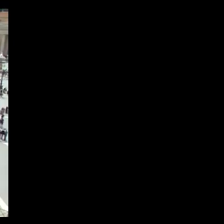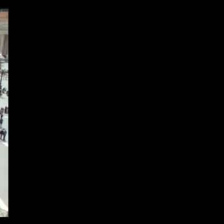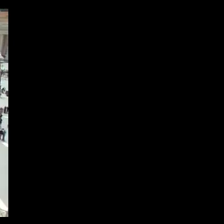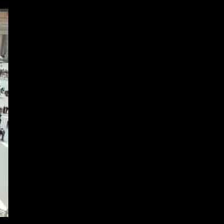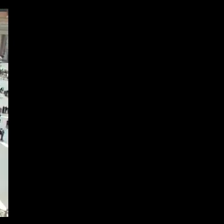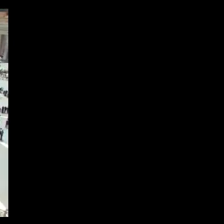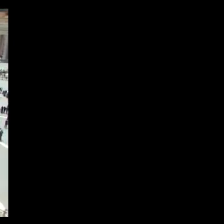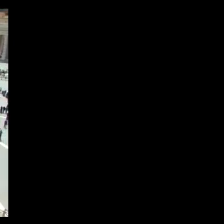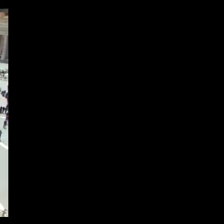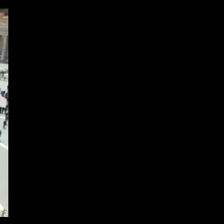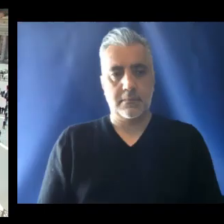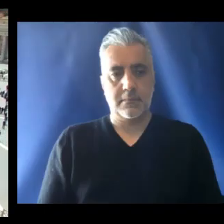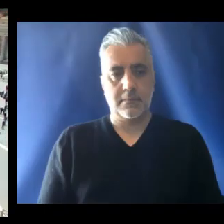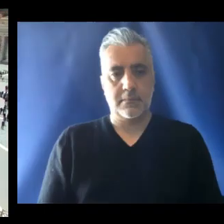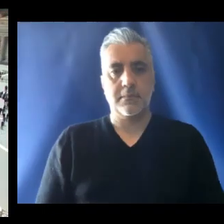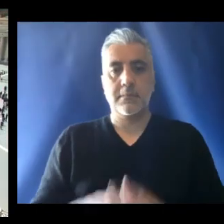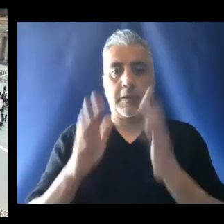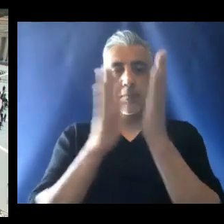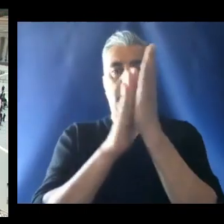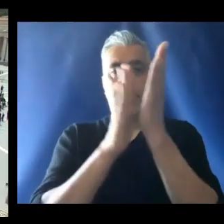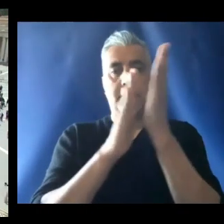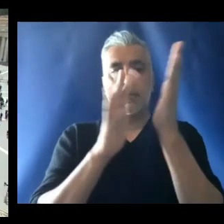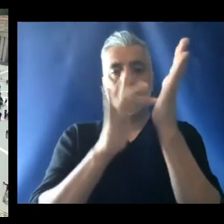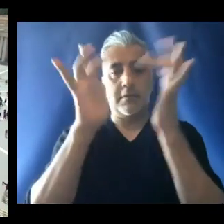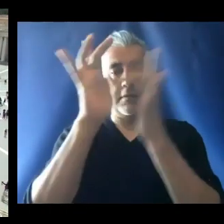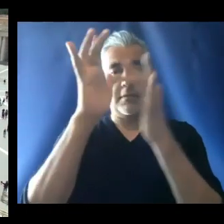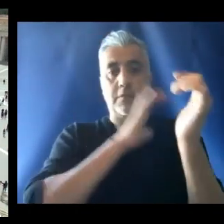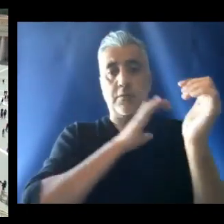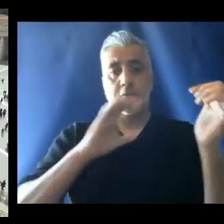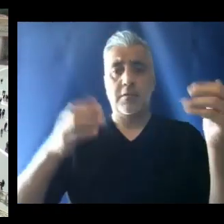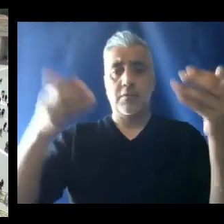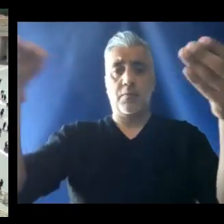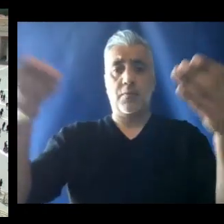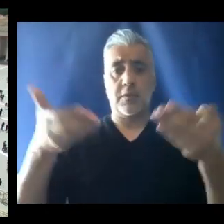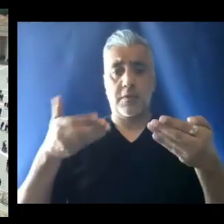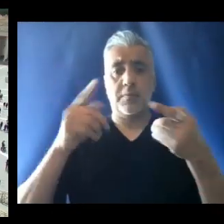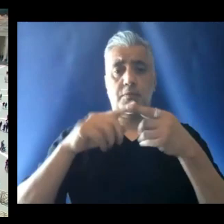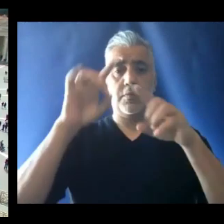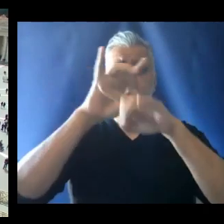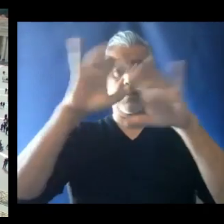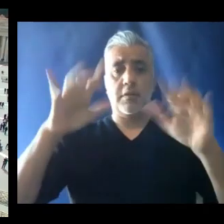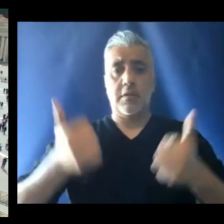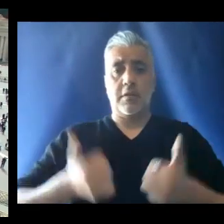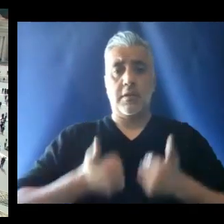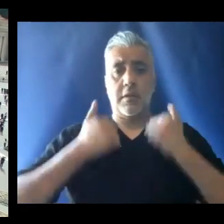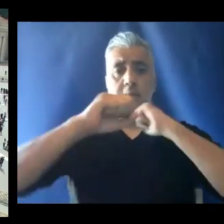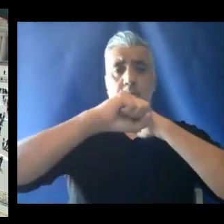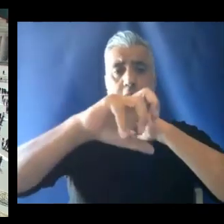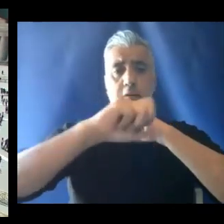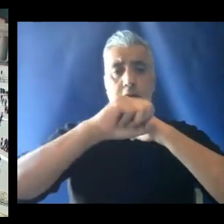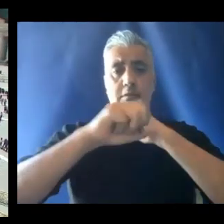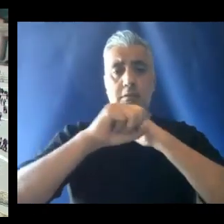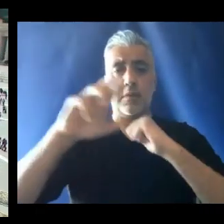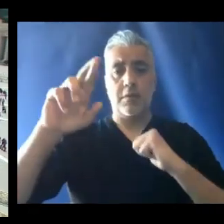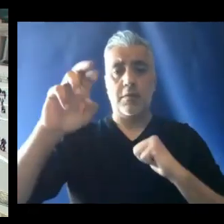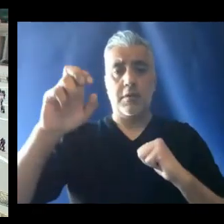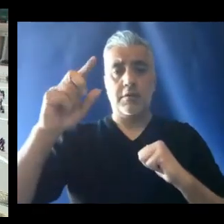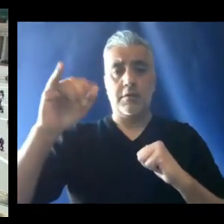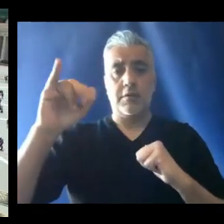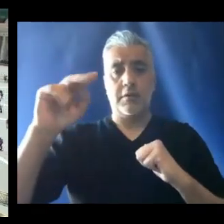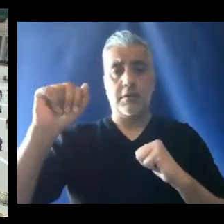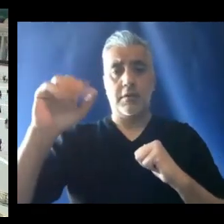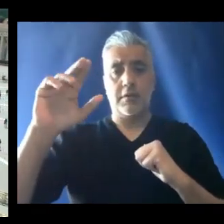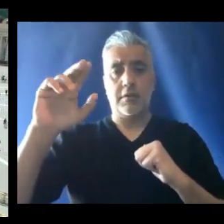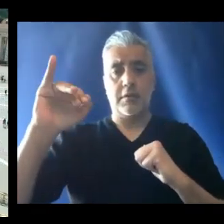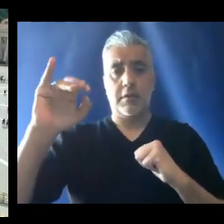Laude to Jesus Christus, praise be Jesus Christ. Welcome to the Sunday live broadcast of the Regina Cheli